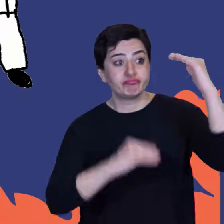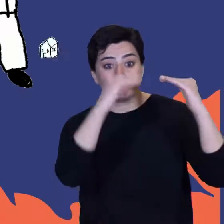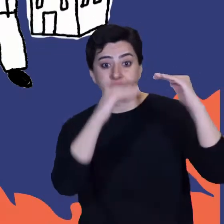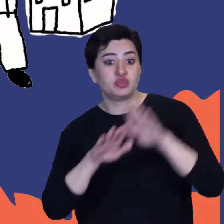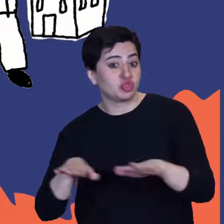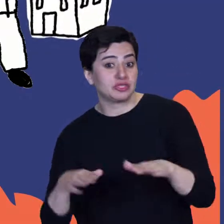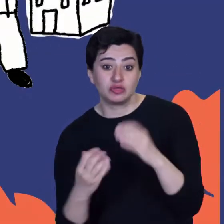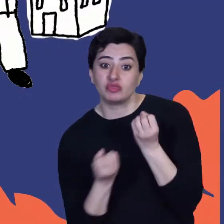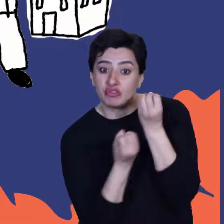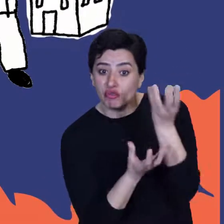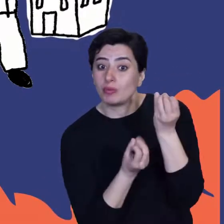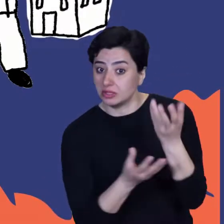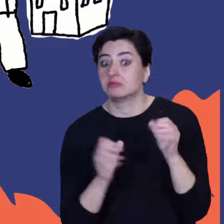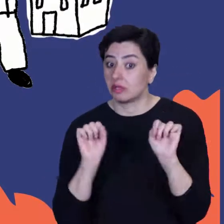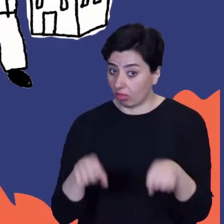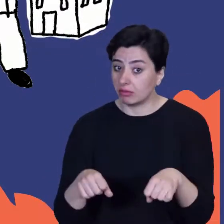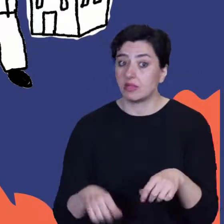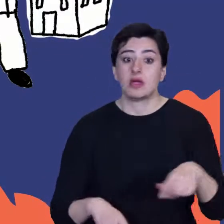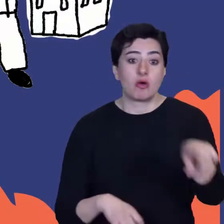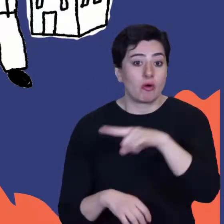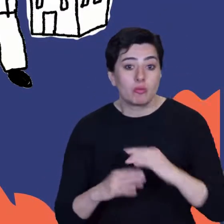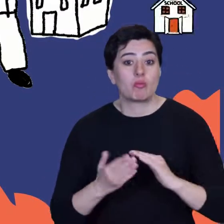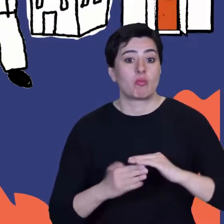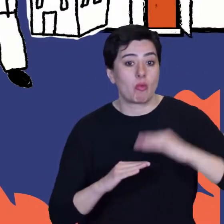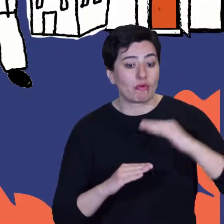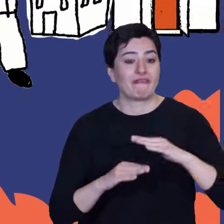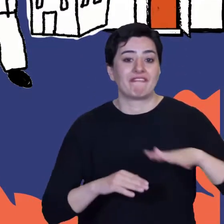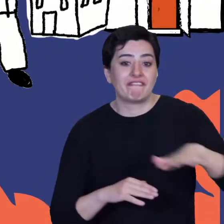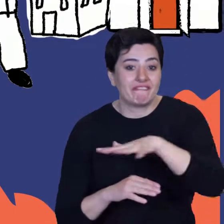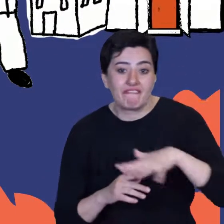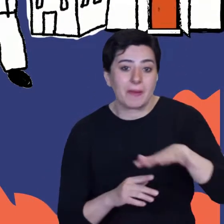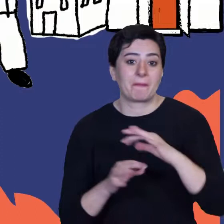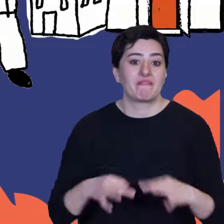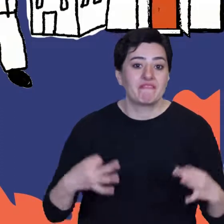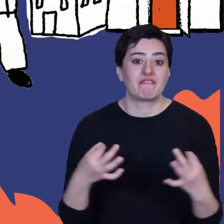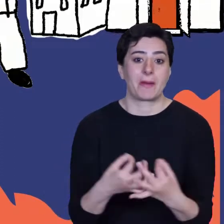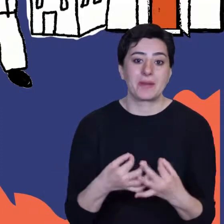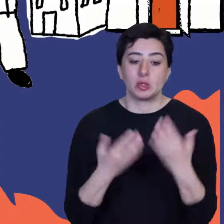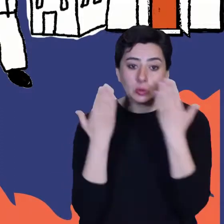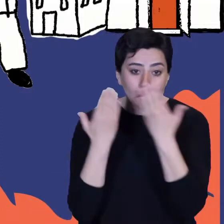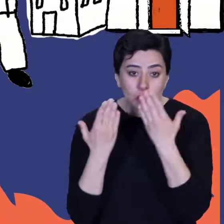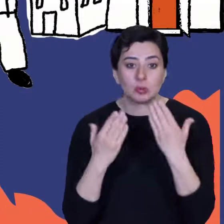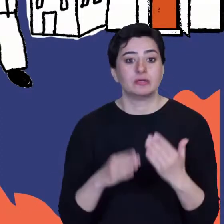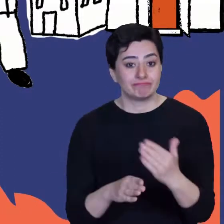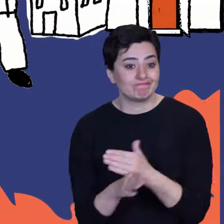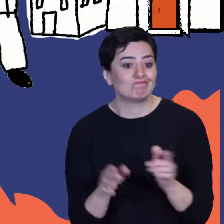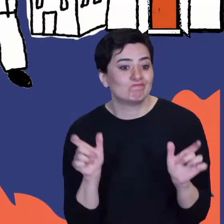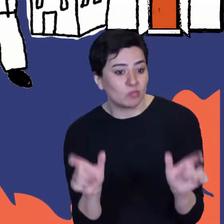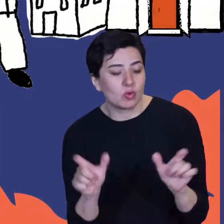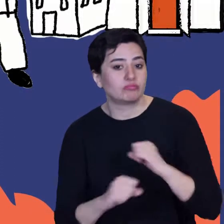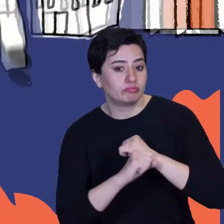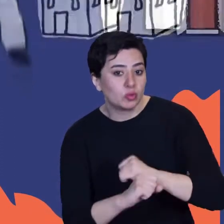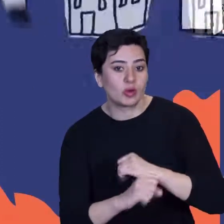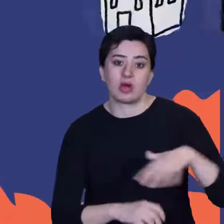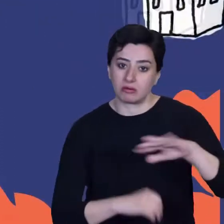and dangers where you live, and a lot to contribute to making families, schools and communities safer before and after a crisis.